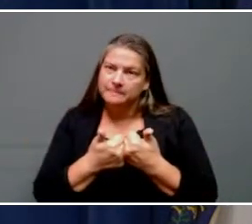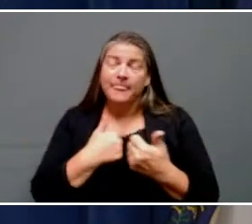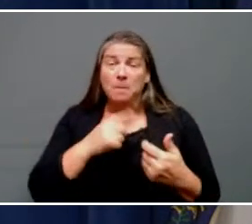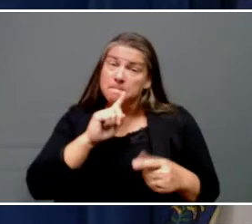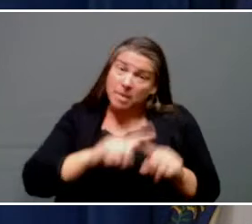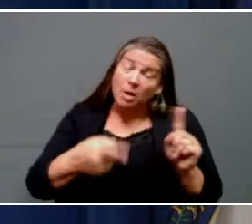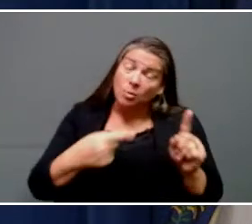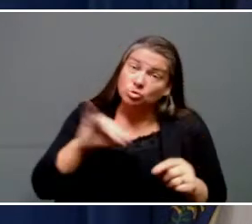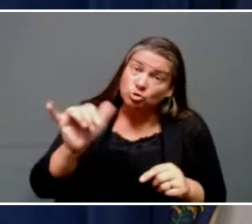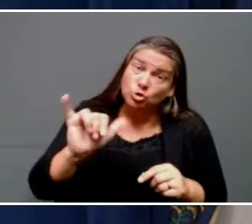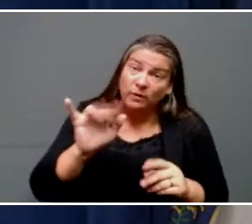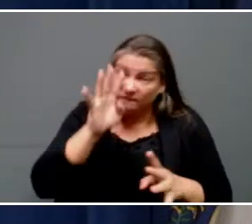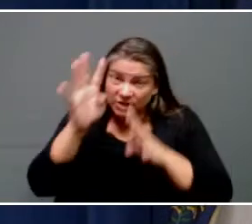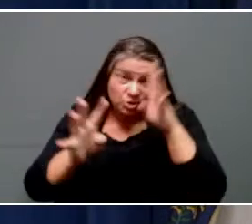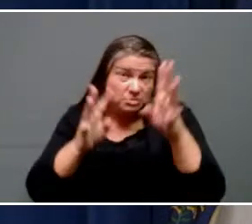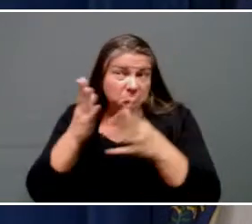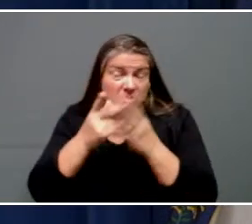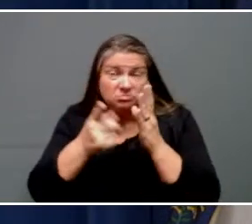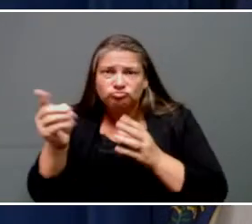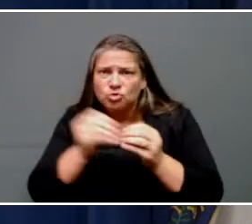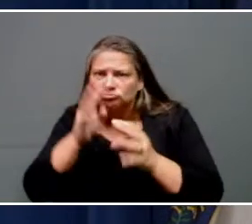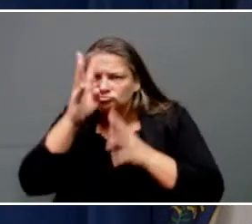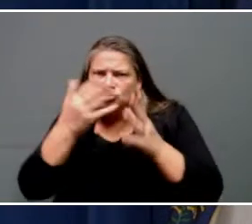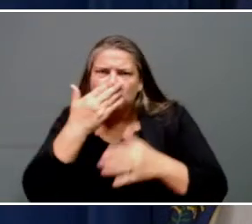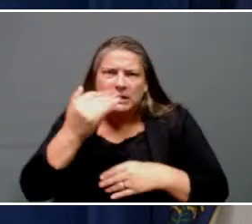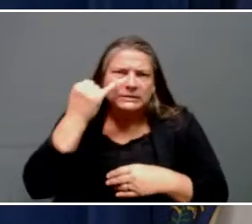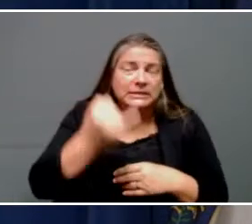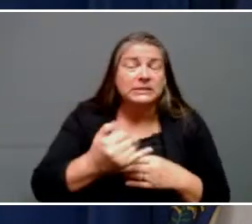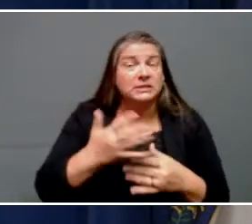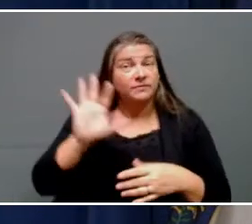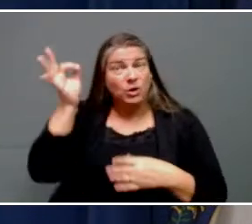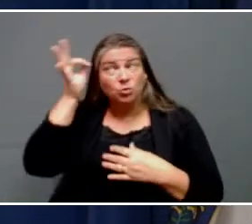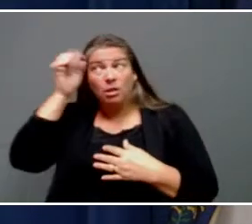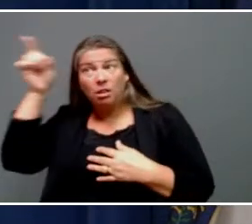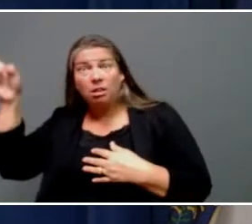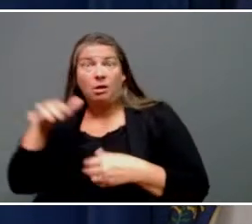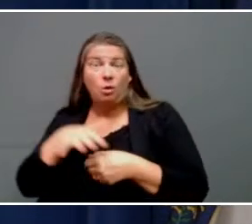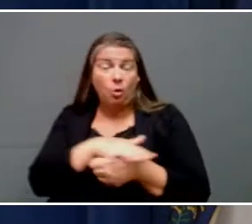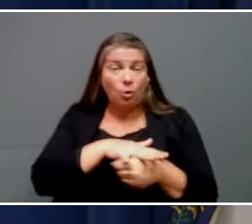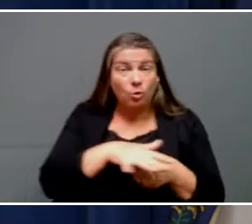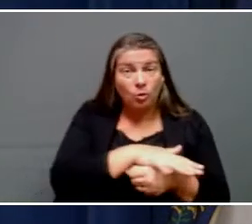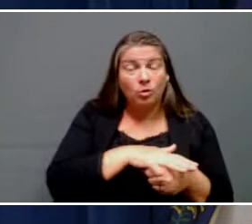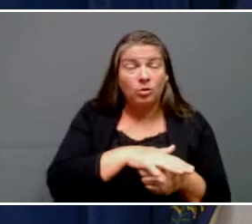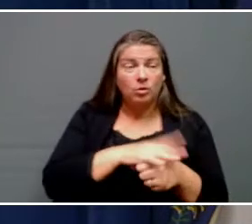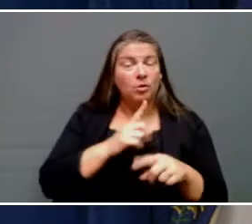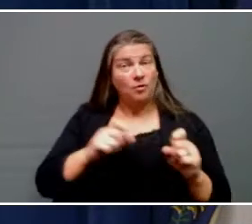both from the federal government, coming from local officials, coming from our legislators.